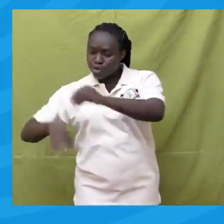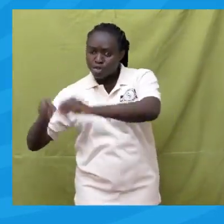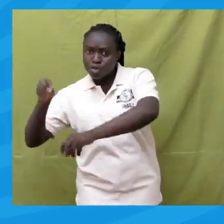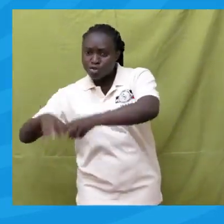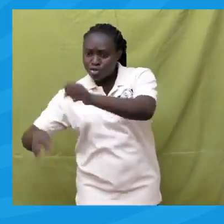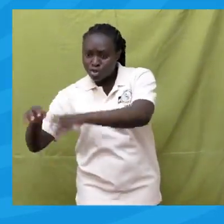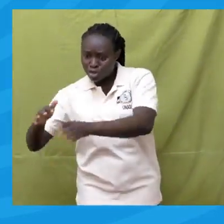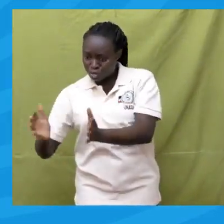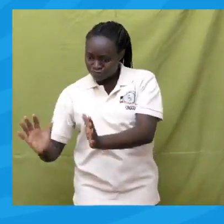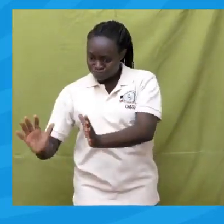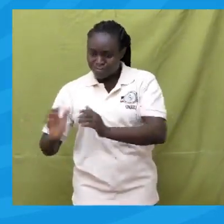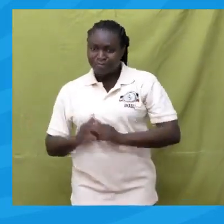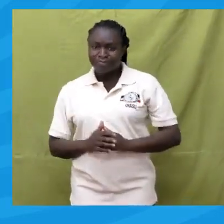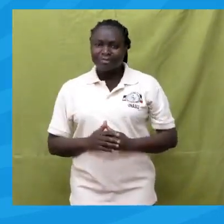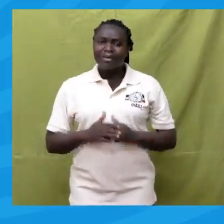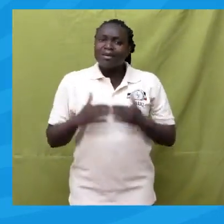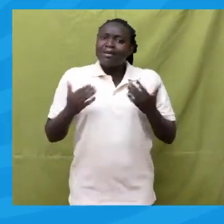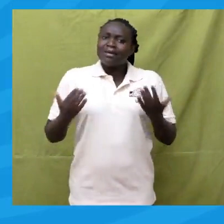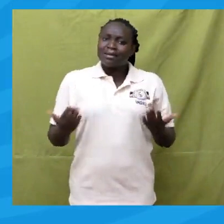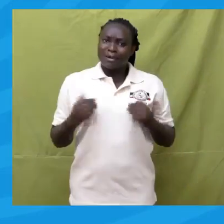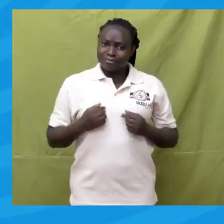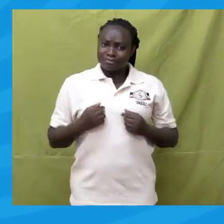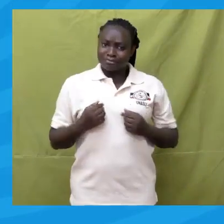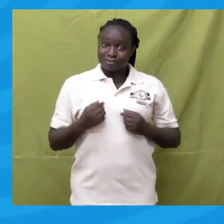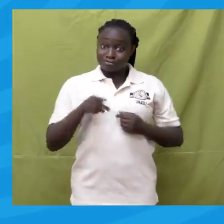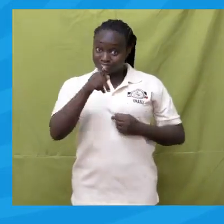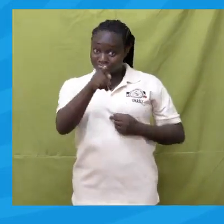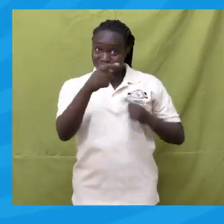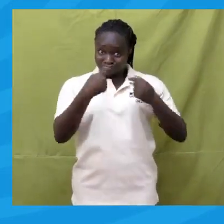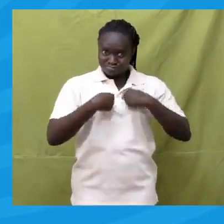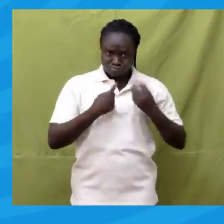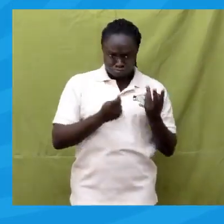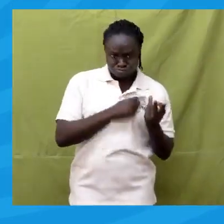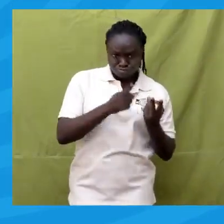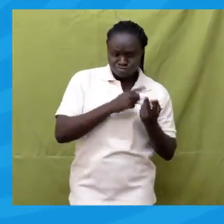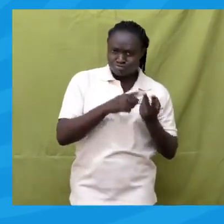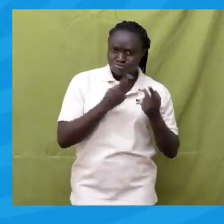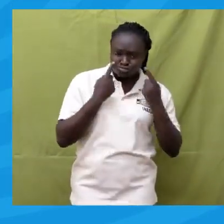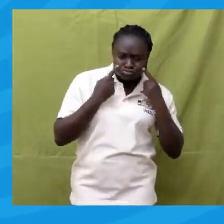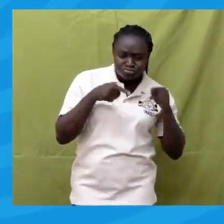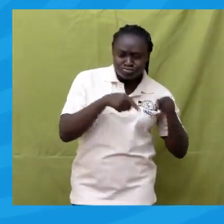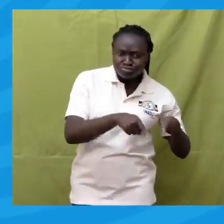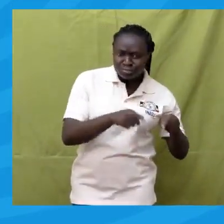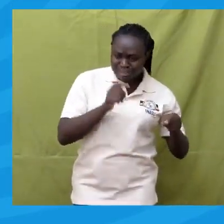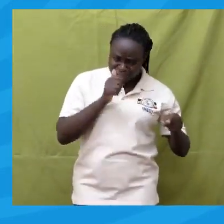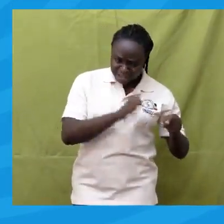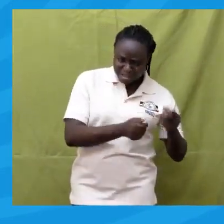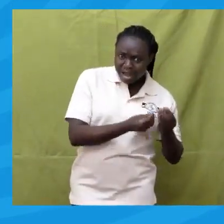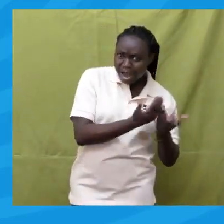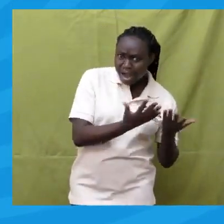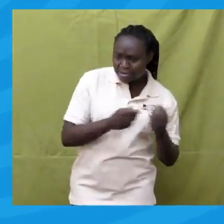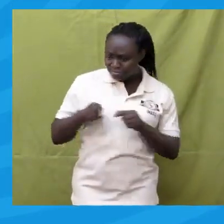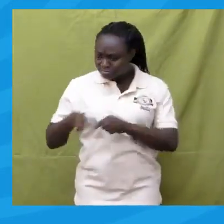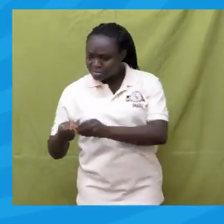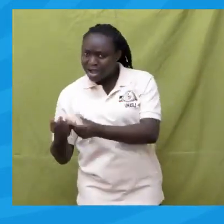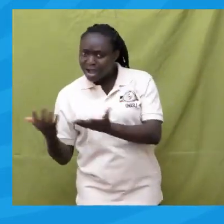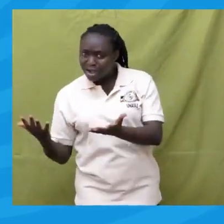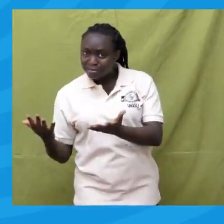Together, let us count and find the number number of members in each set.